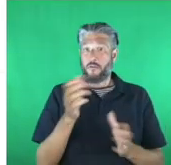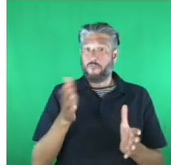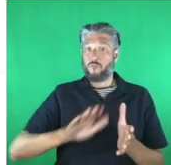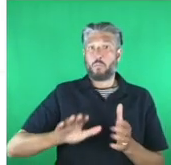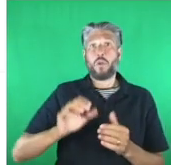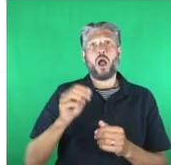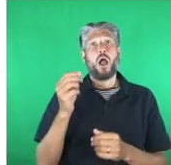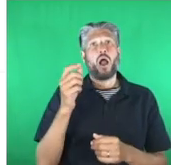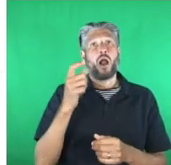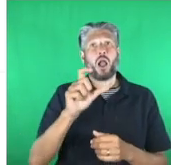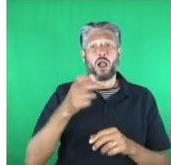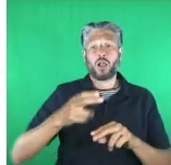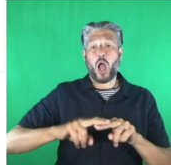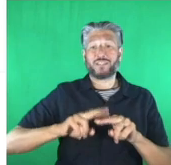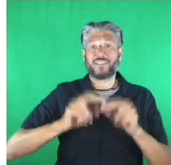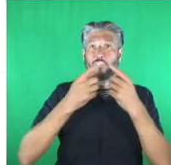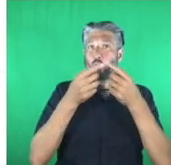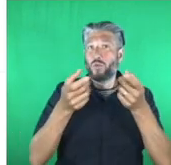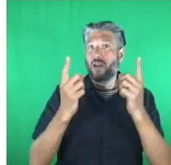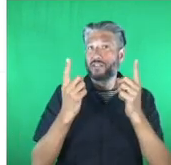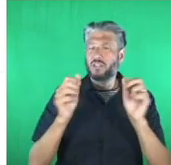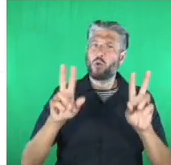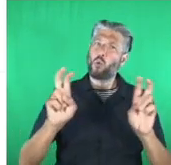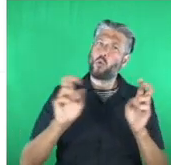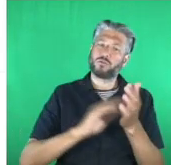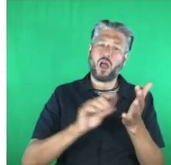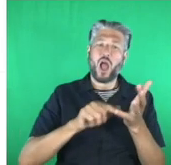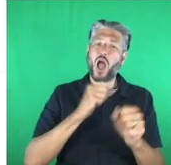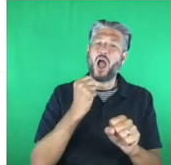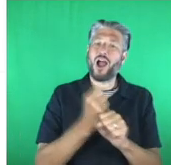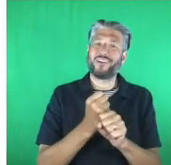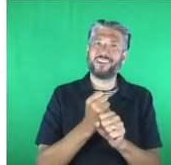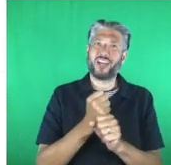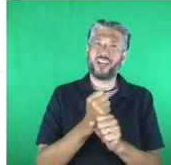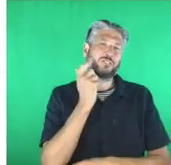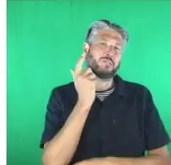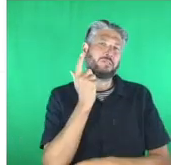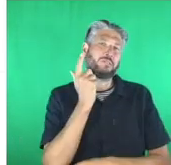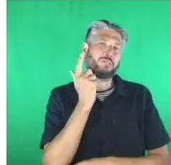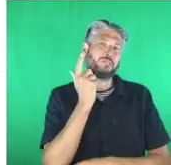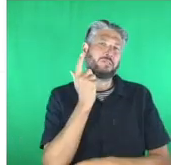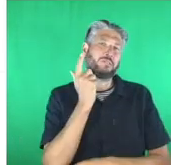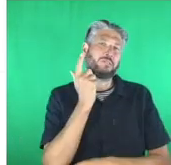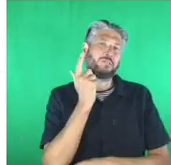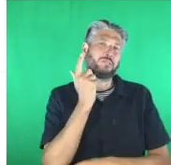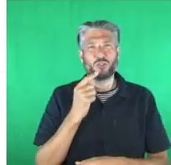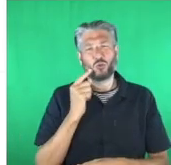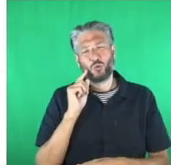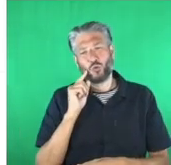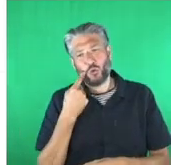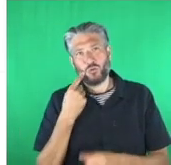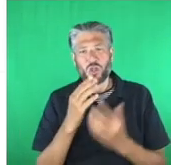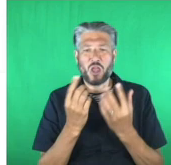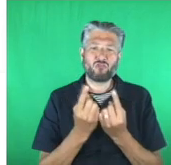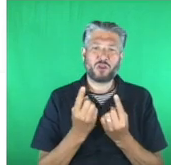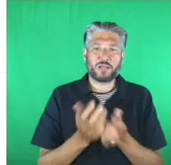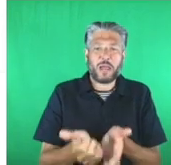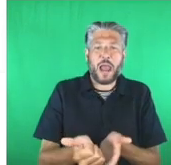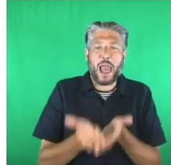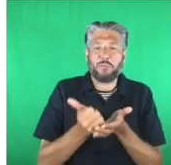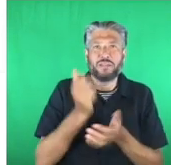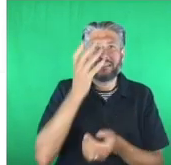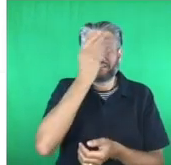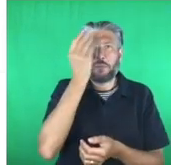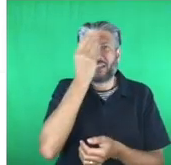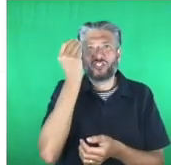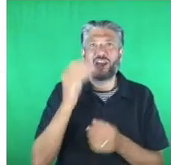a playful sensory and very cute product designed to be cuddled by people living with advanced dementia clinical is a digital health